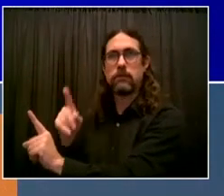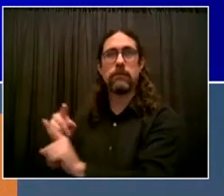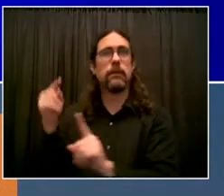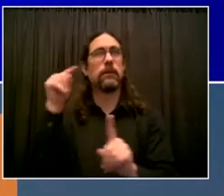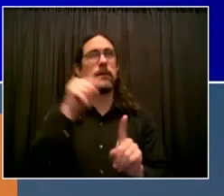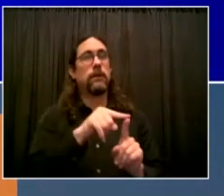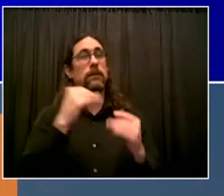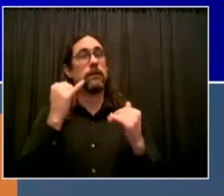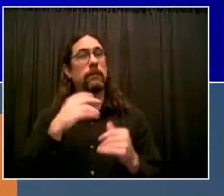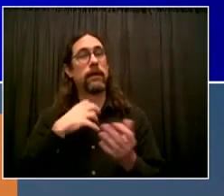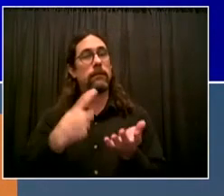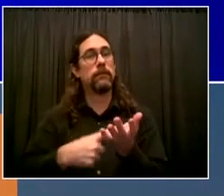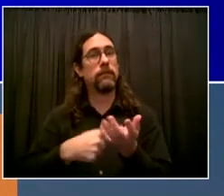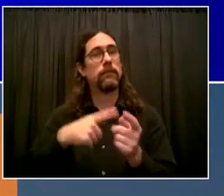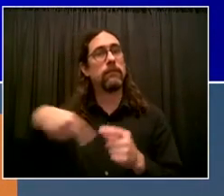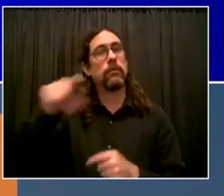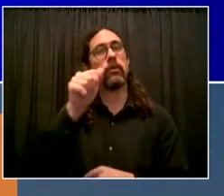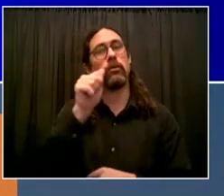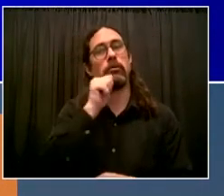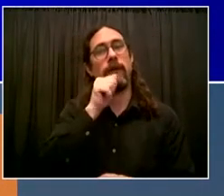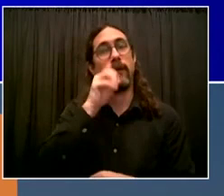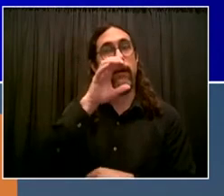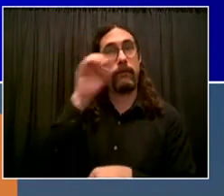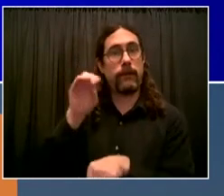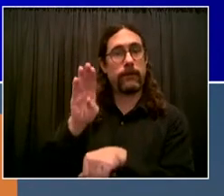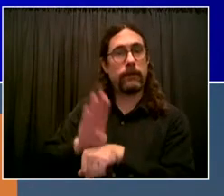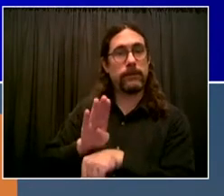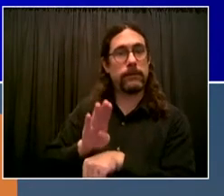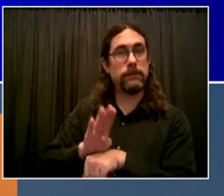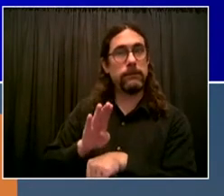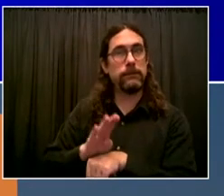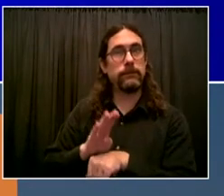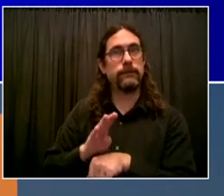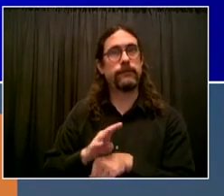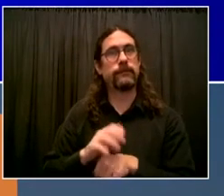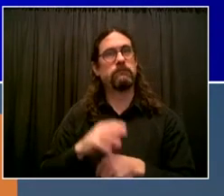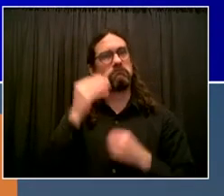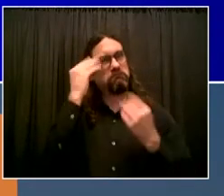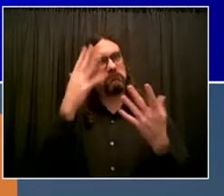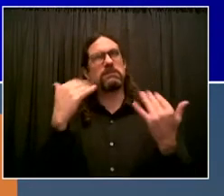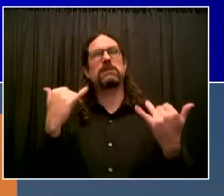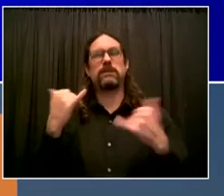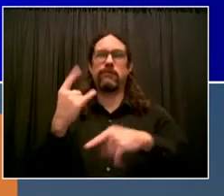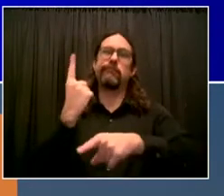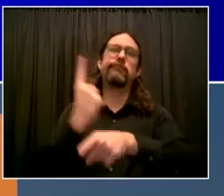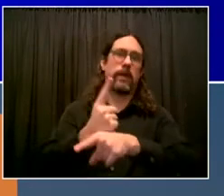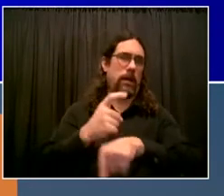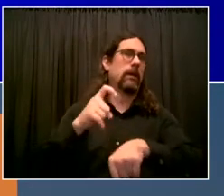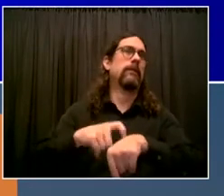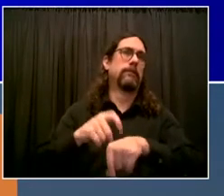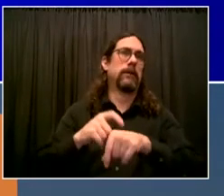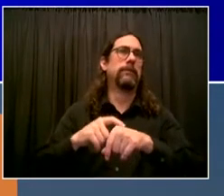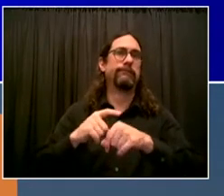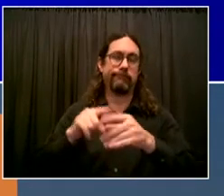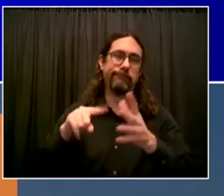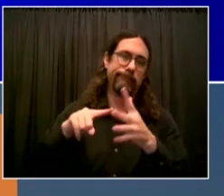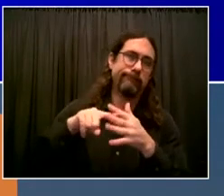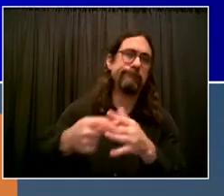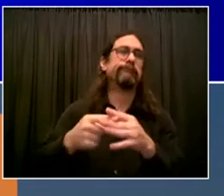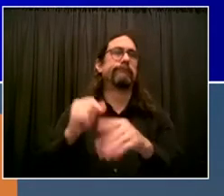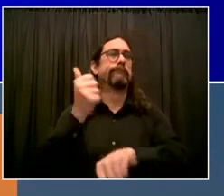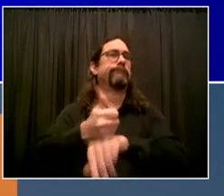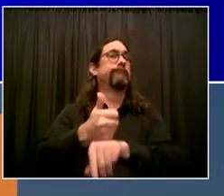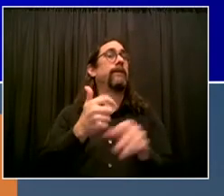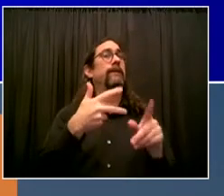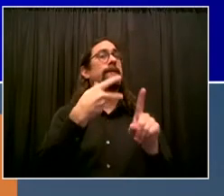this is how we put health and safety first, by ensuring that there is a vaccine mandate that reaches everyone universally in the